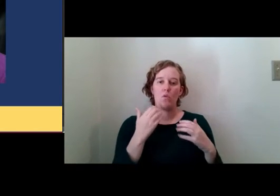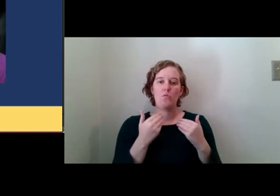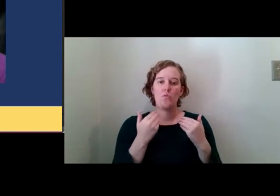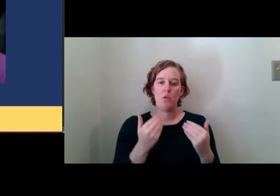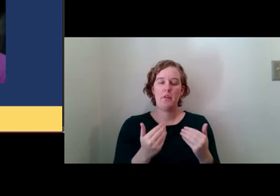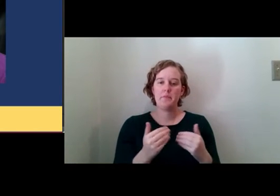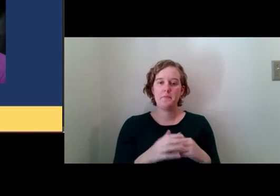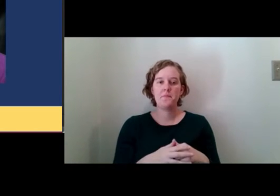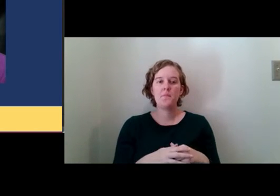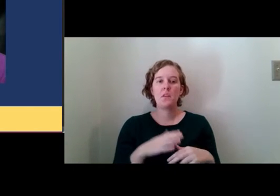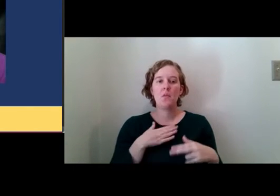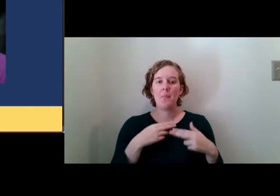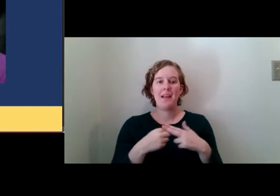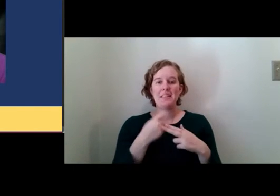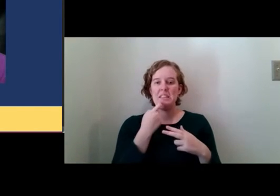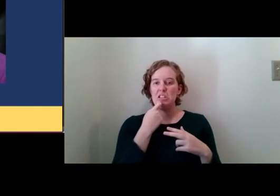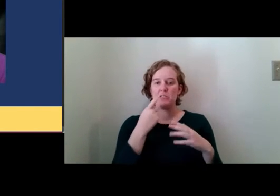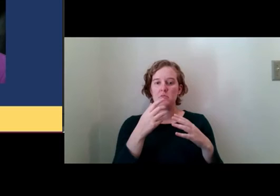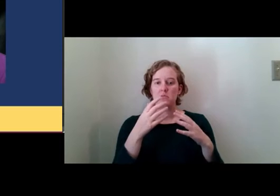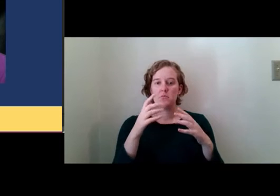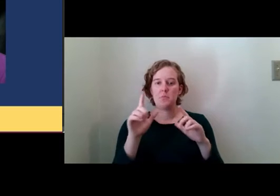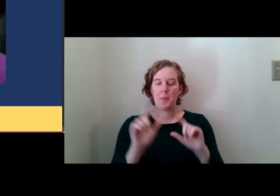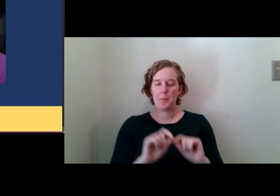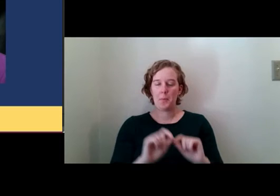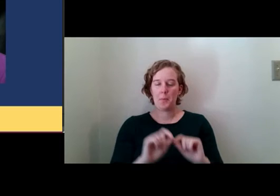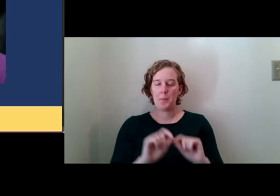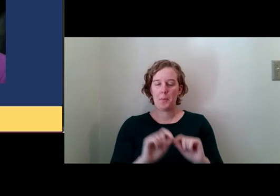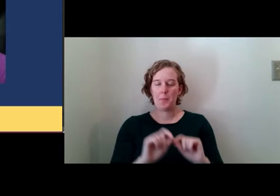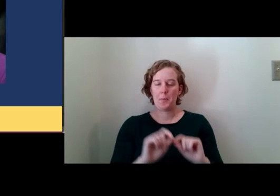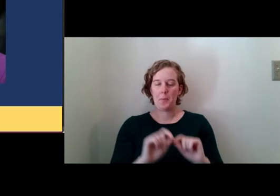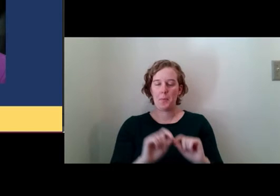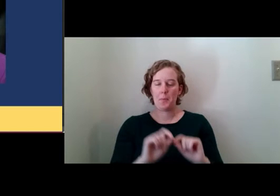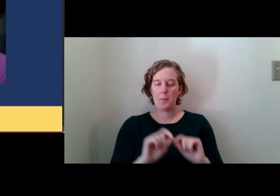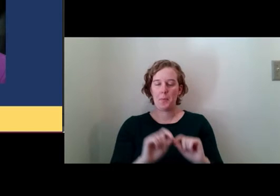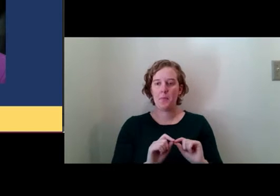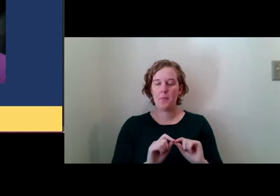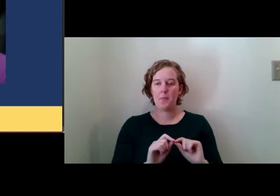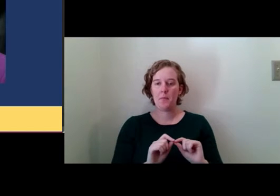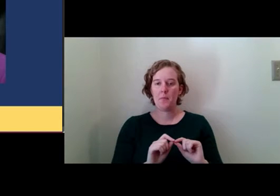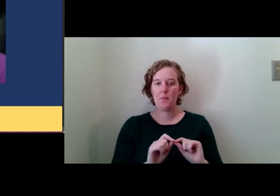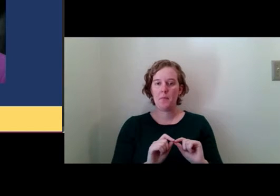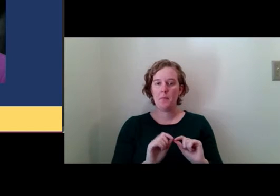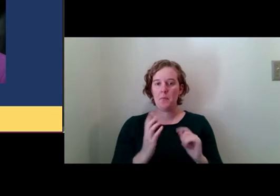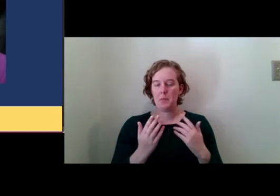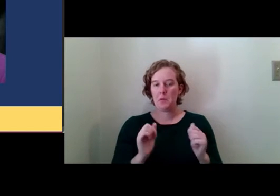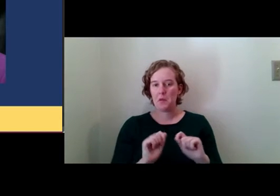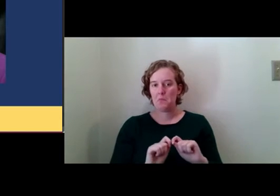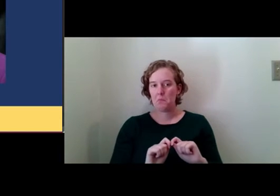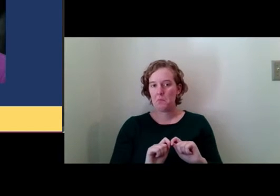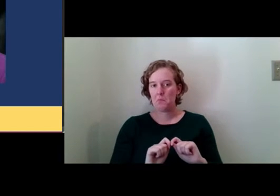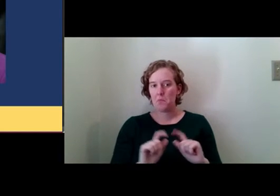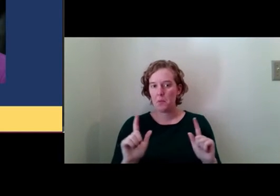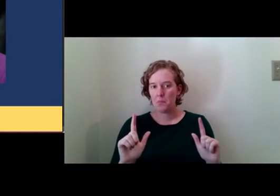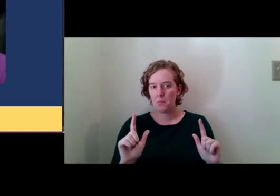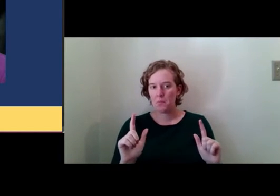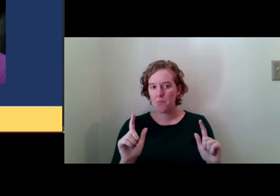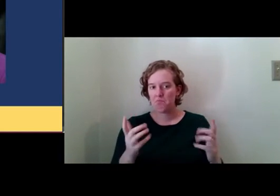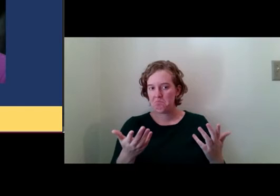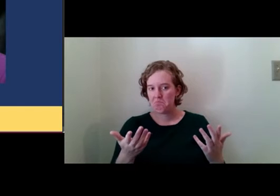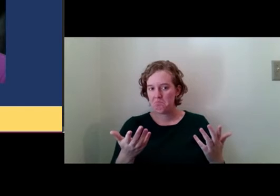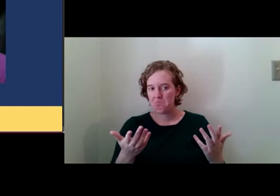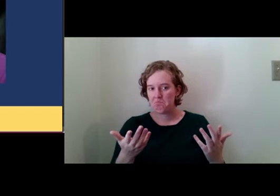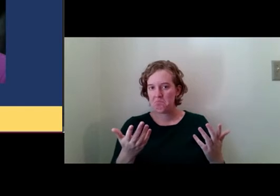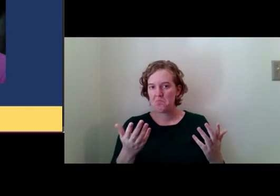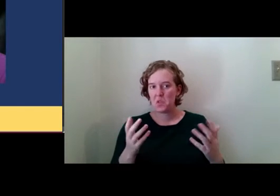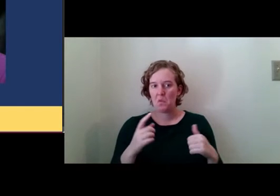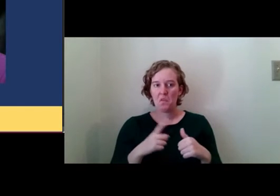So my slides just disappeared from the screen. Maybe you all can bring them back. So on